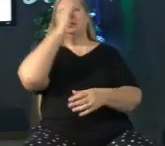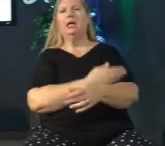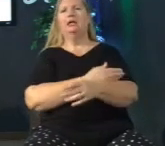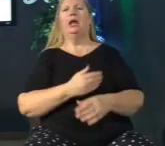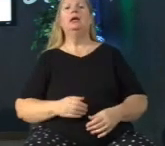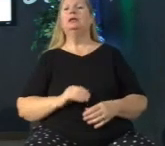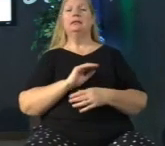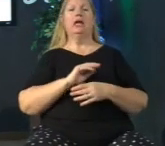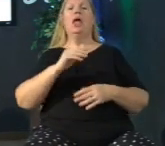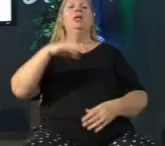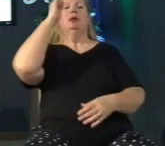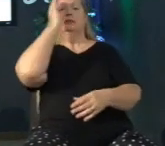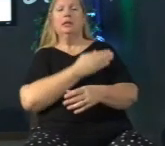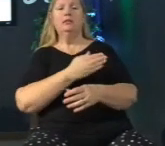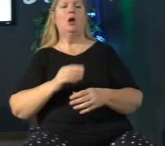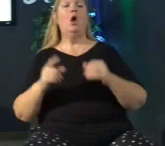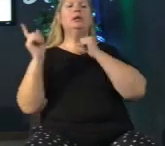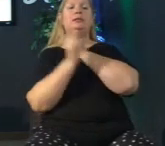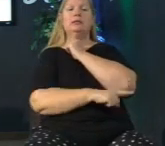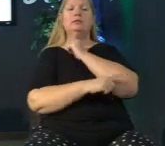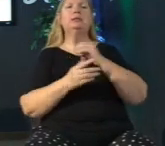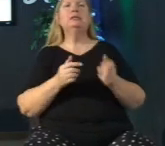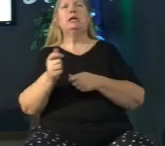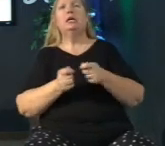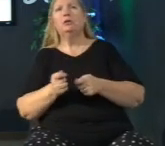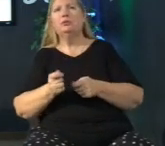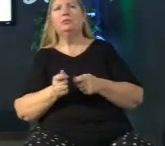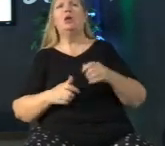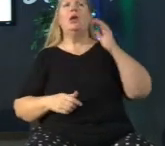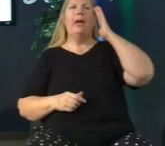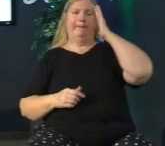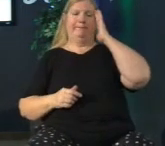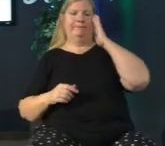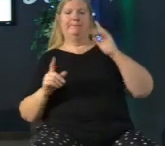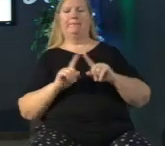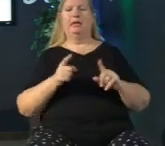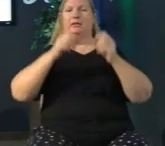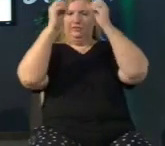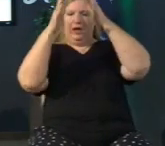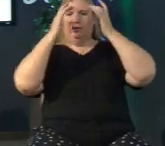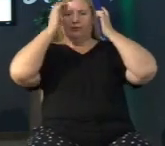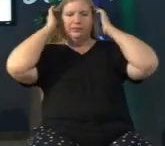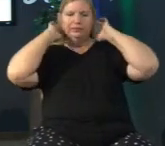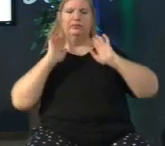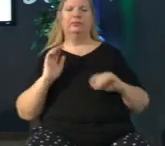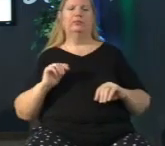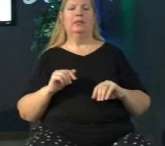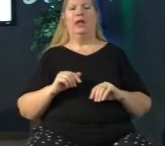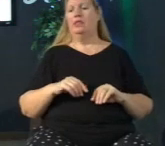father if you are not disciplined and everyone undergoes discipline then you are an illegitimate children and not true sons